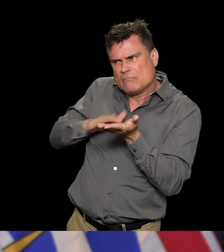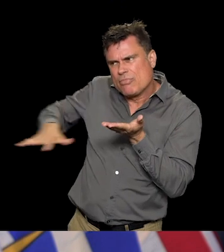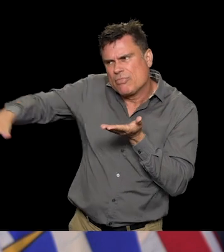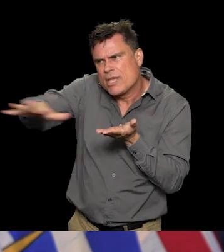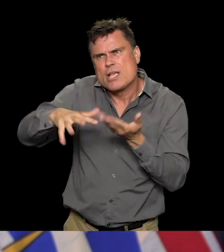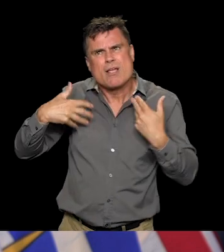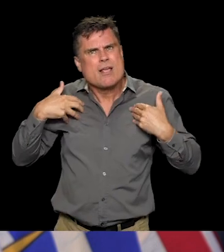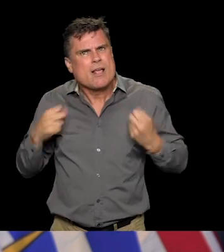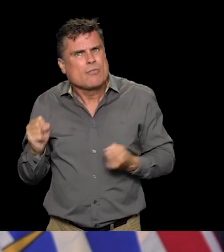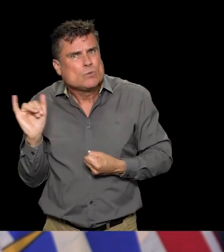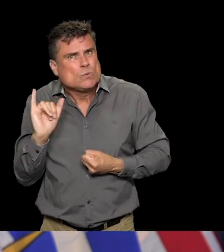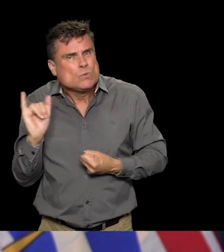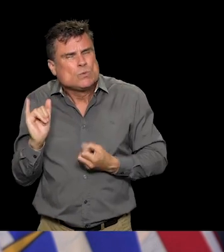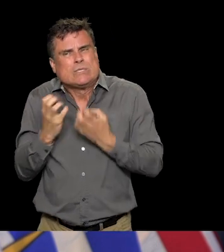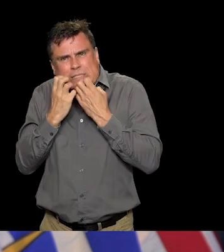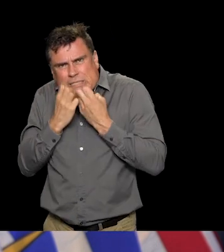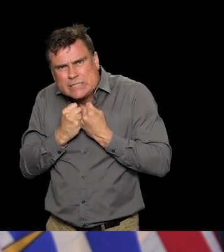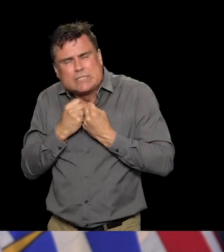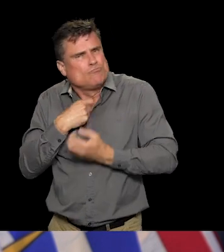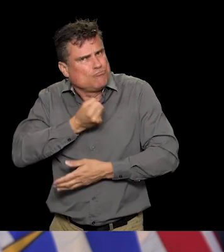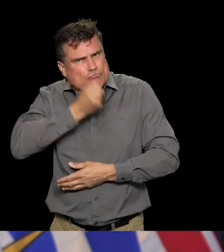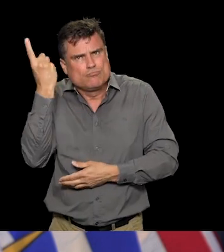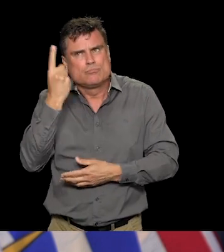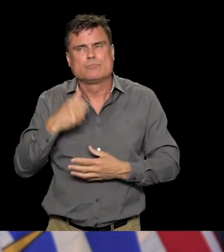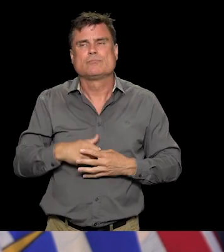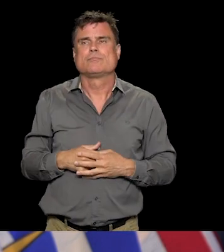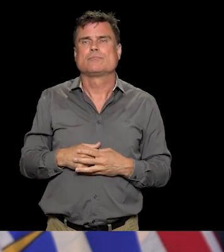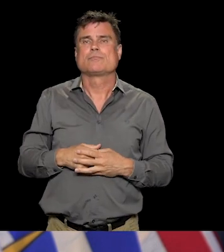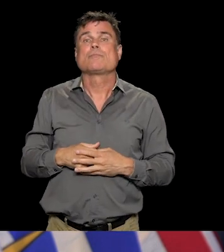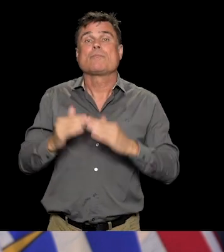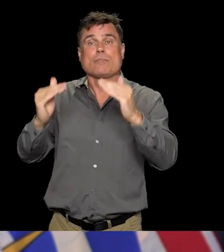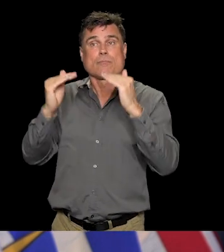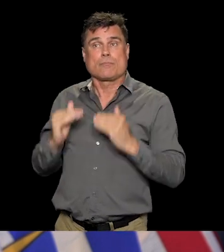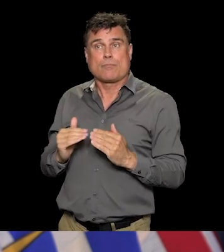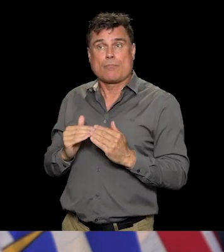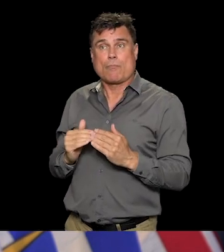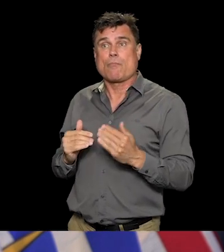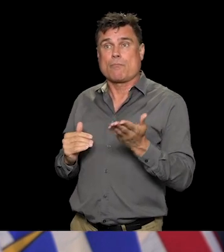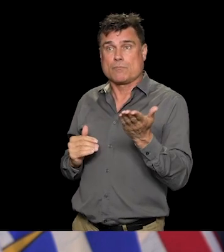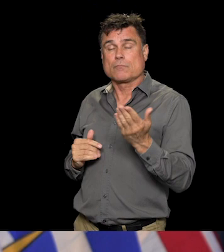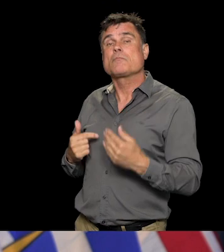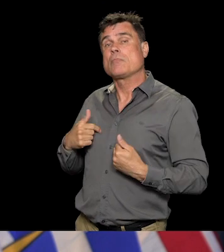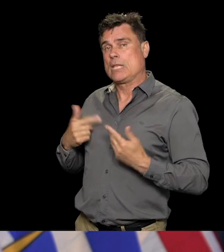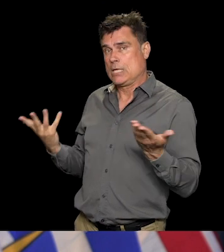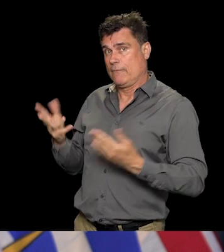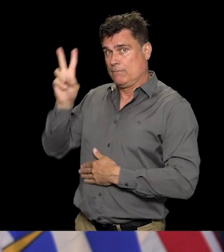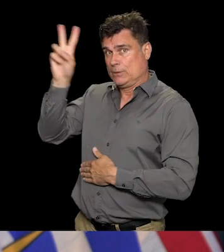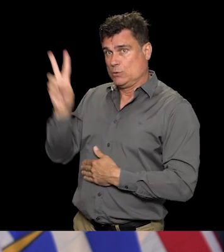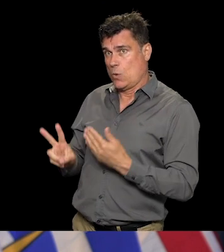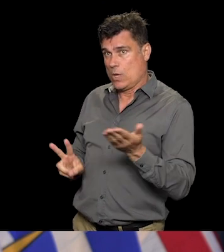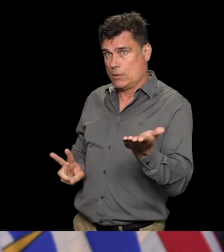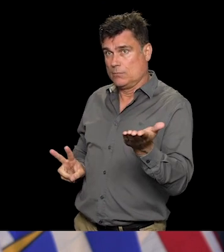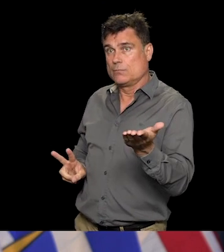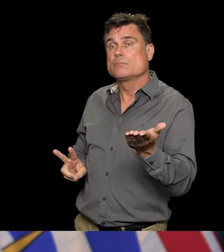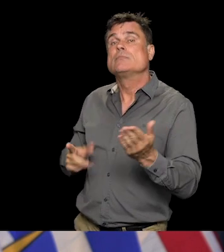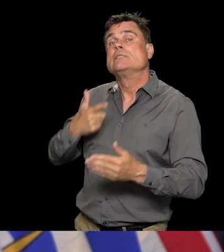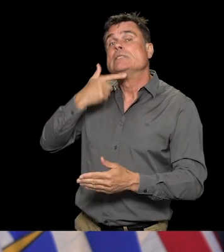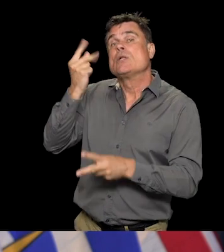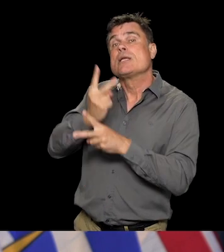I've just been looking at a long-term care facility here, in Victoria, Mount St. Mary's, which as of today,